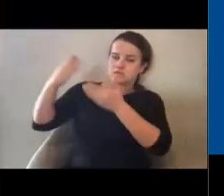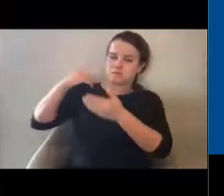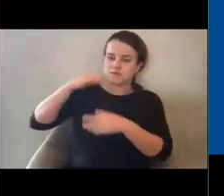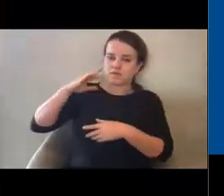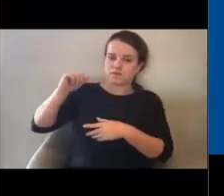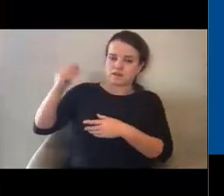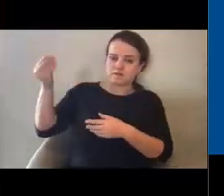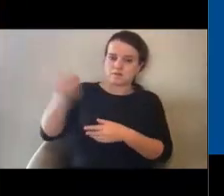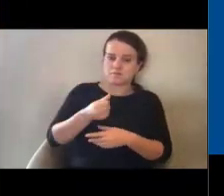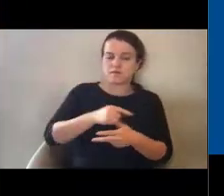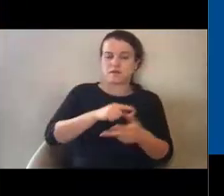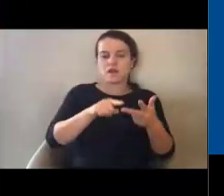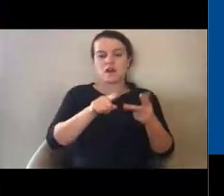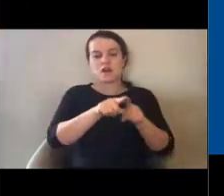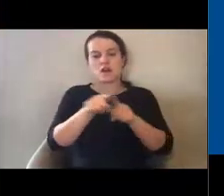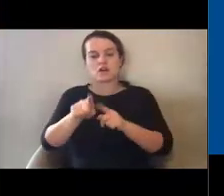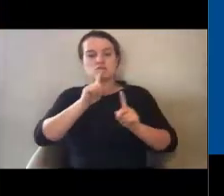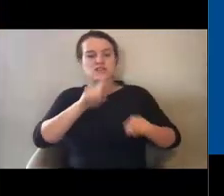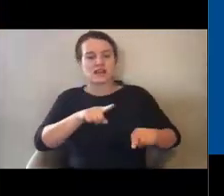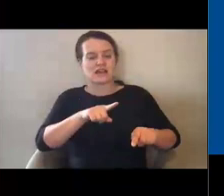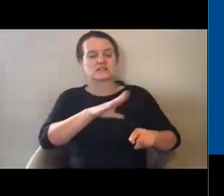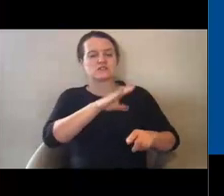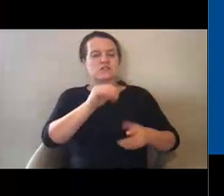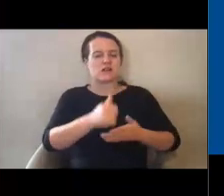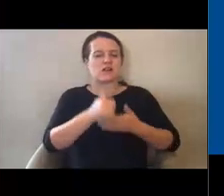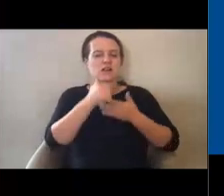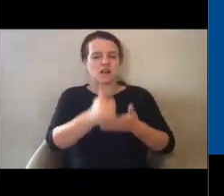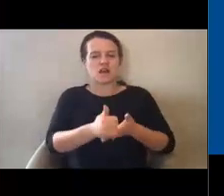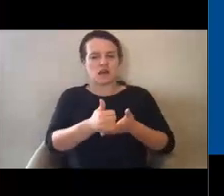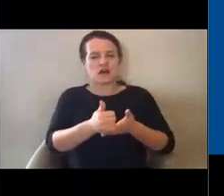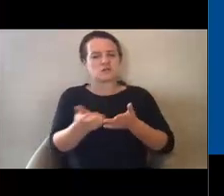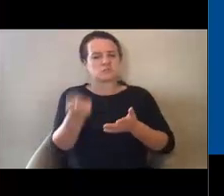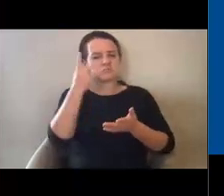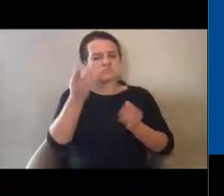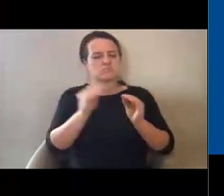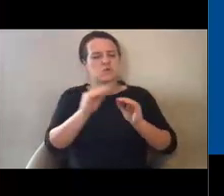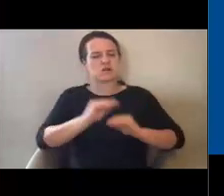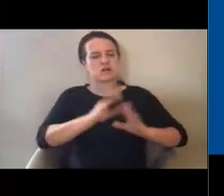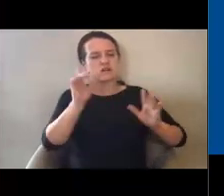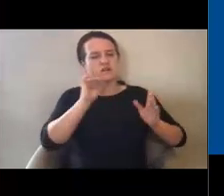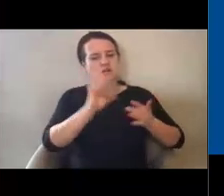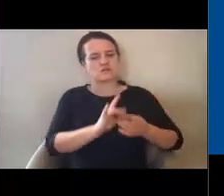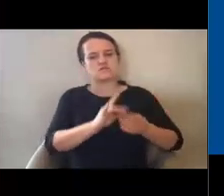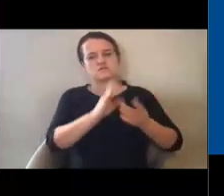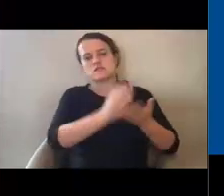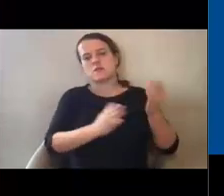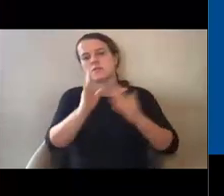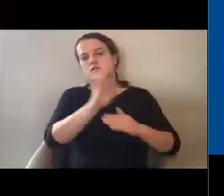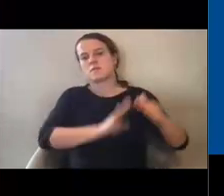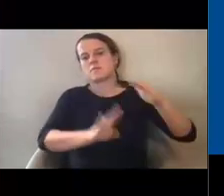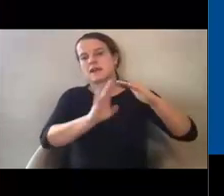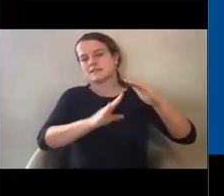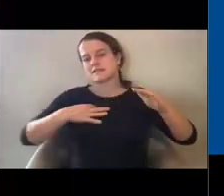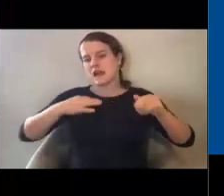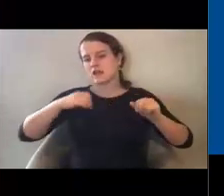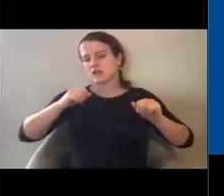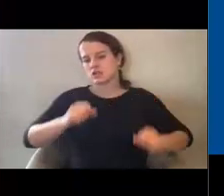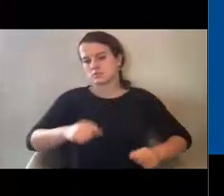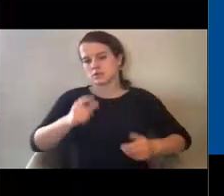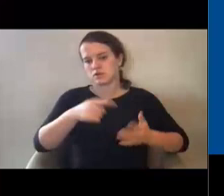answer and sort of help foster an understanding of some of the basic eligibility requirements